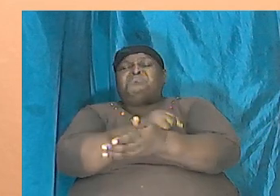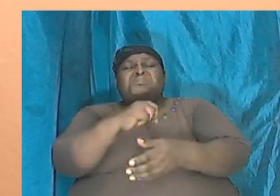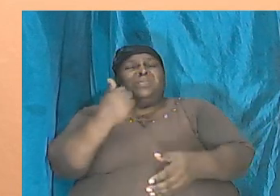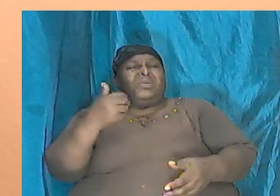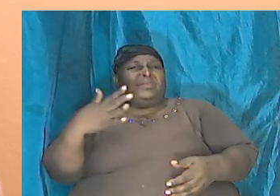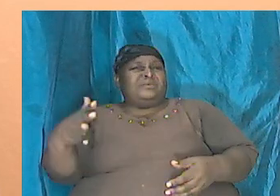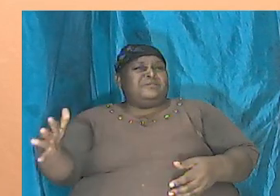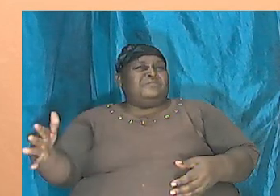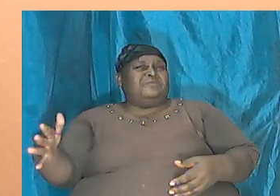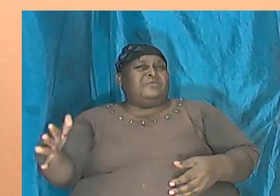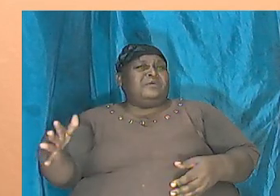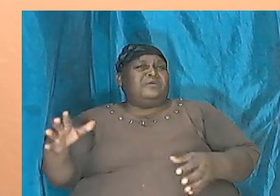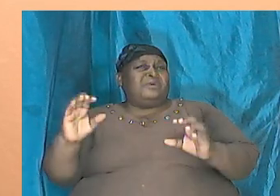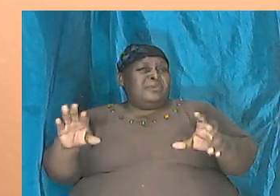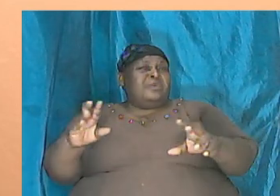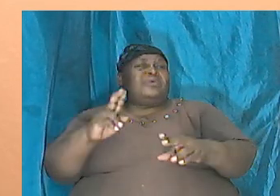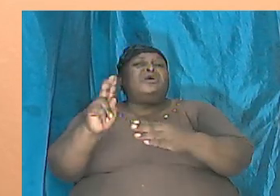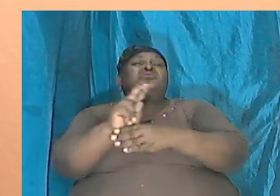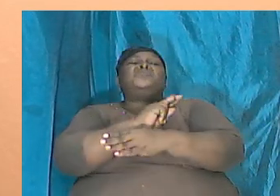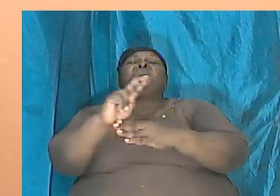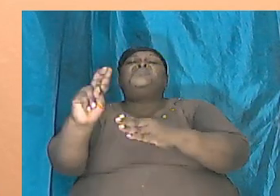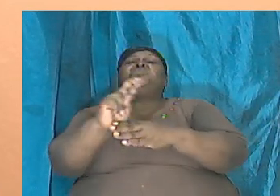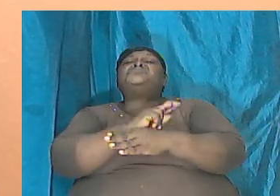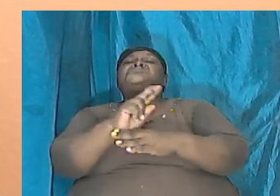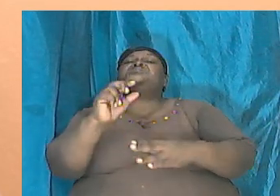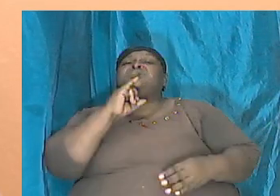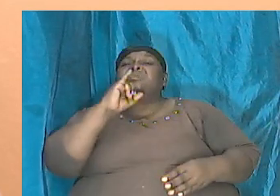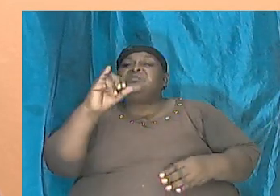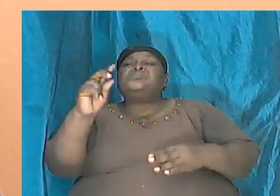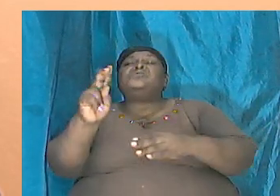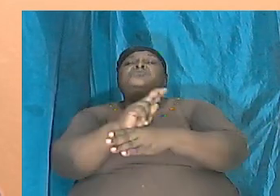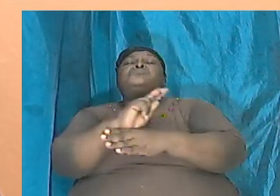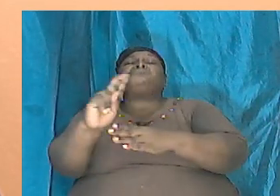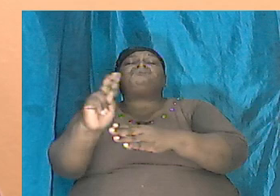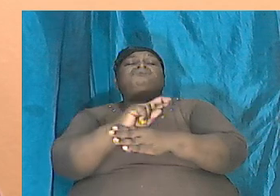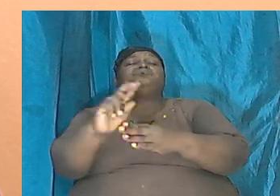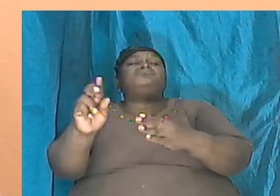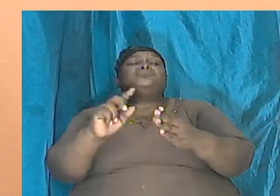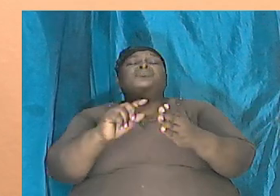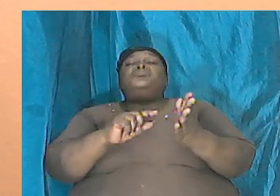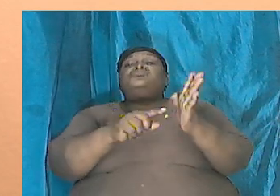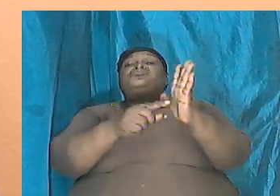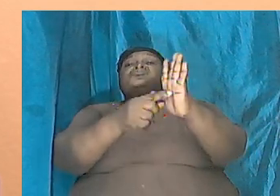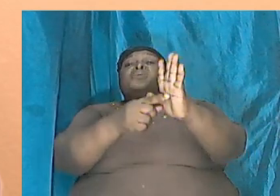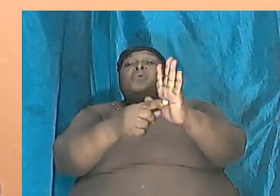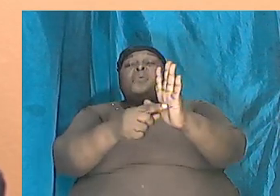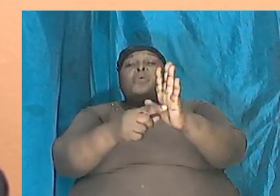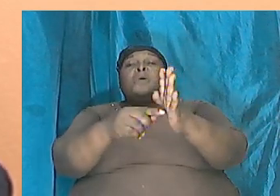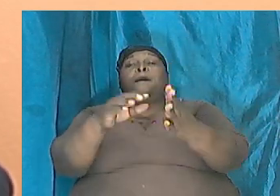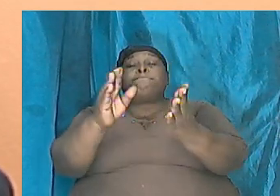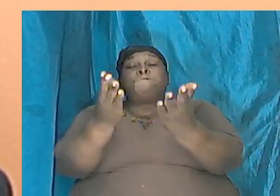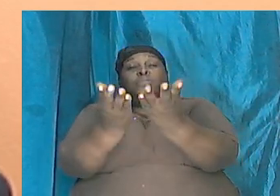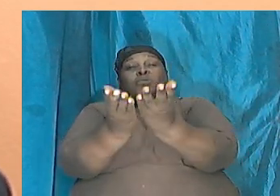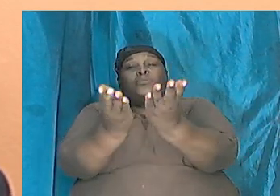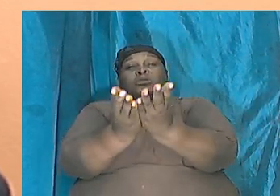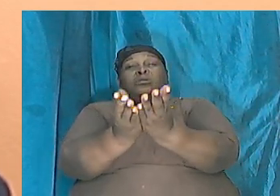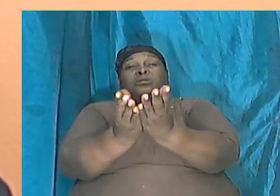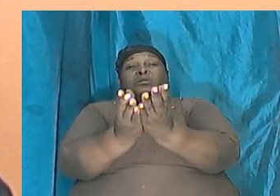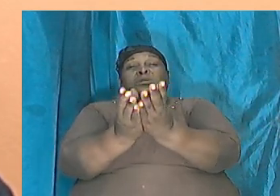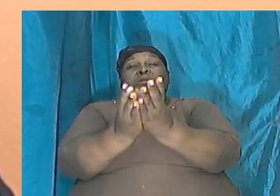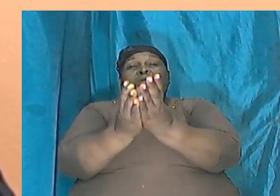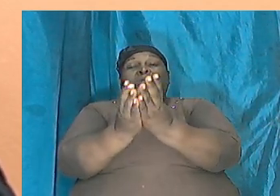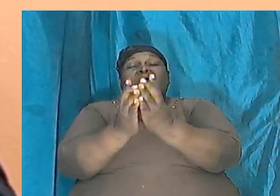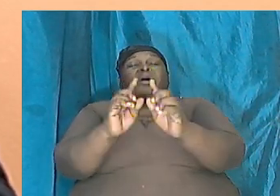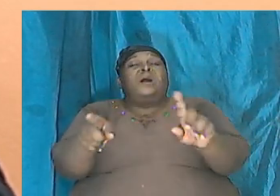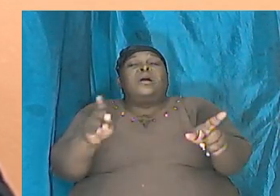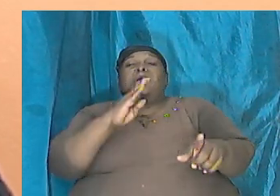is being used, yes, to show that the book cannot be trusted, to show that the things that are written in it cannot